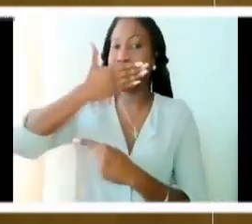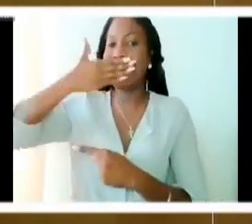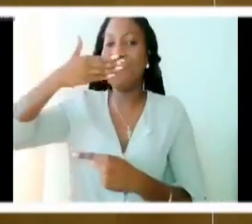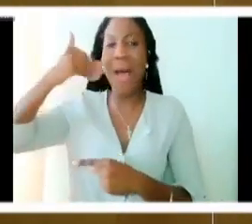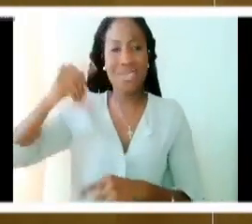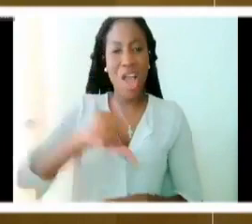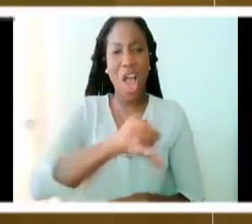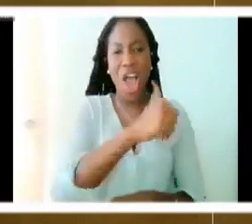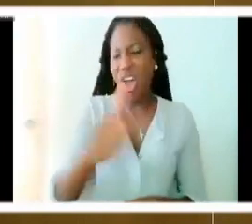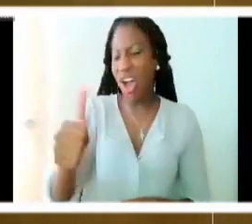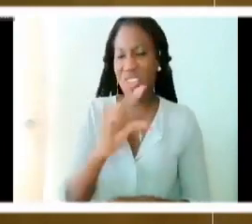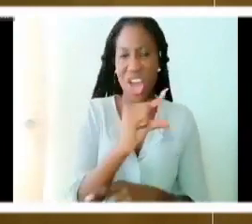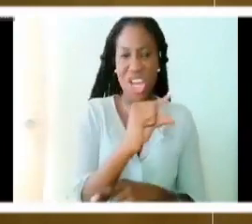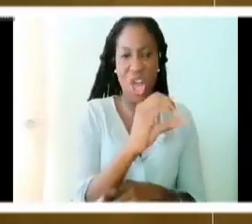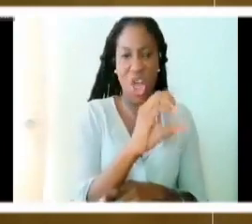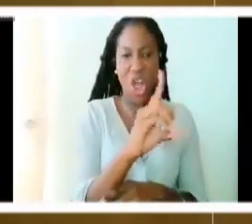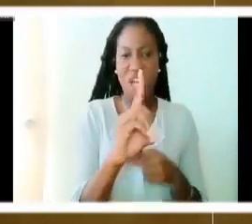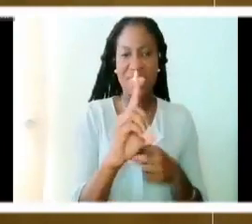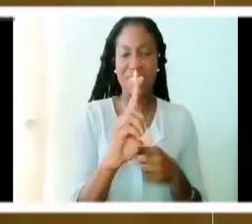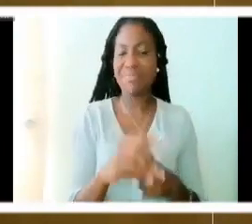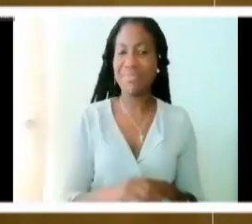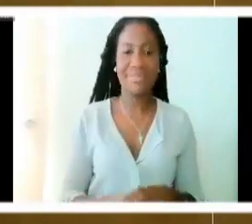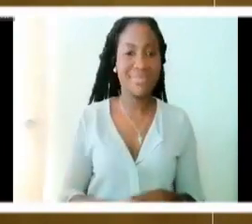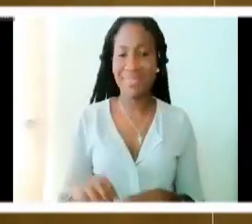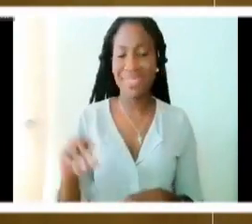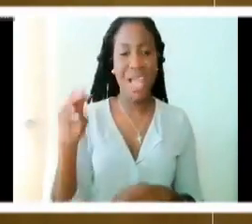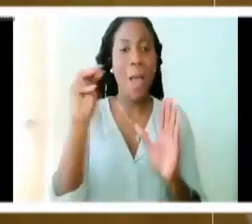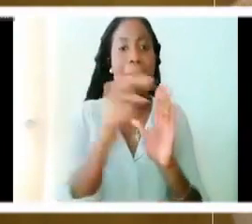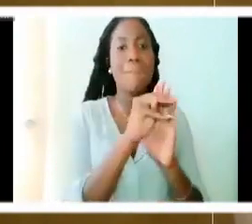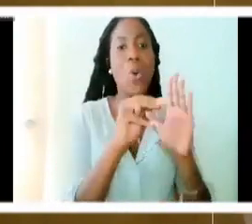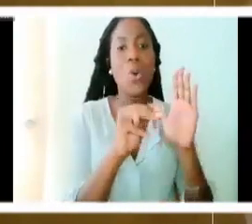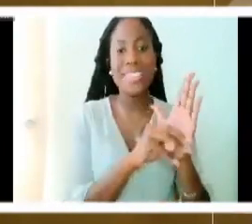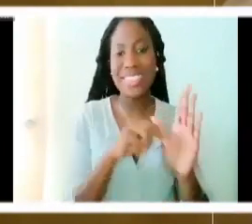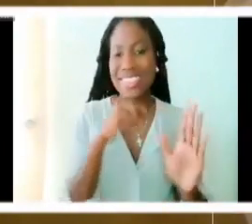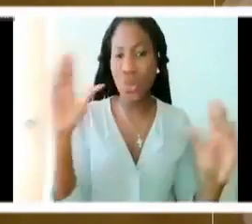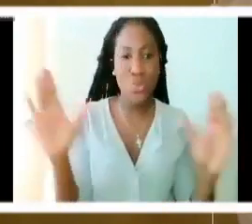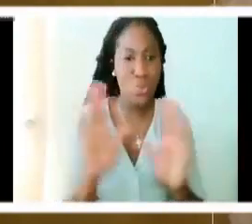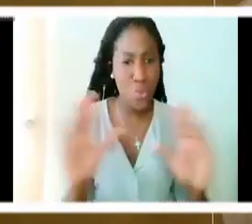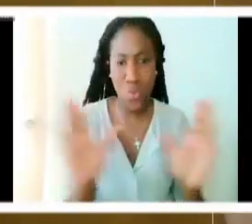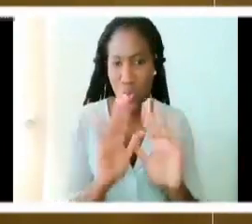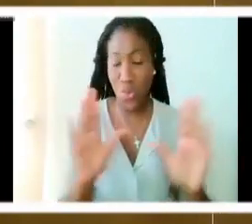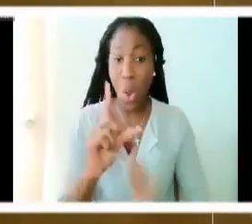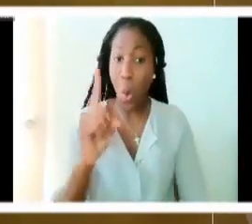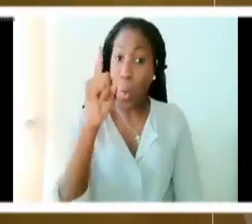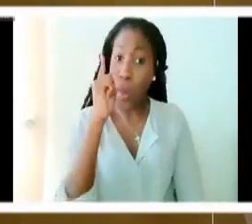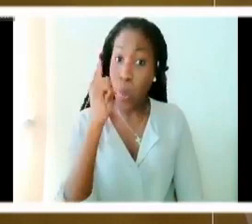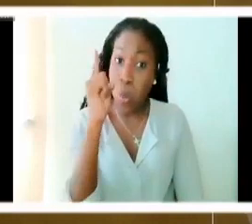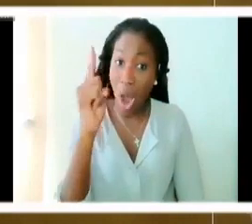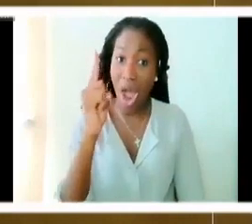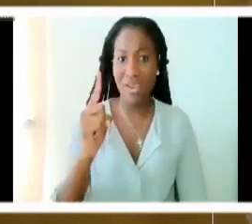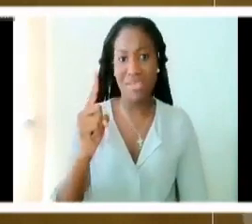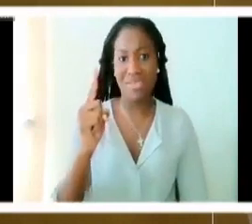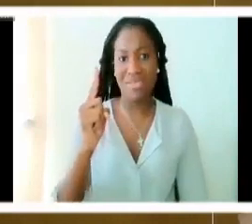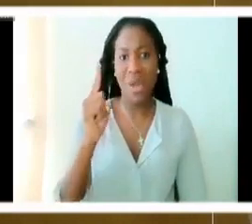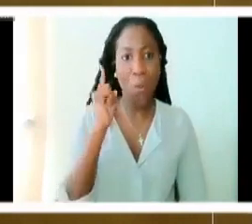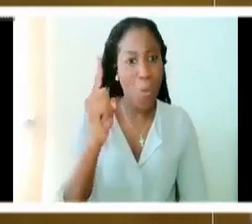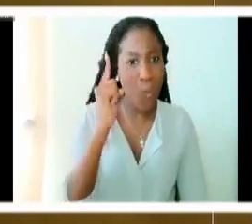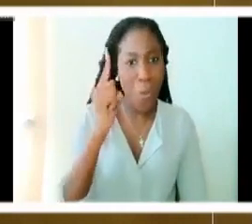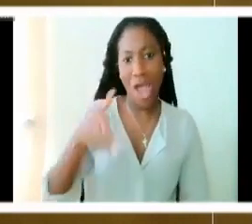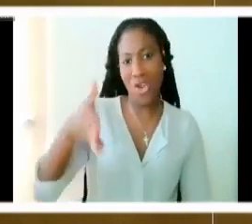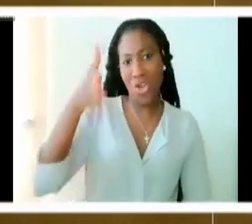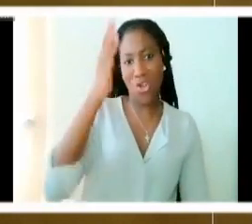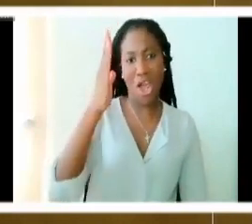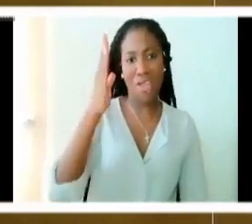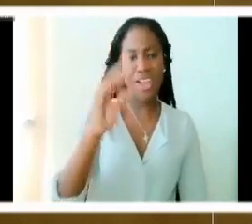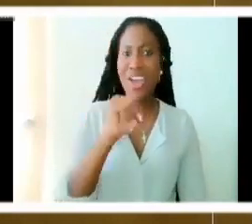is saying, no, no, no, no. There is only one God. There's not a multiplicity of gods. There is only one